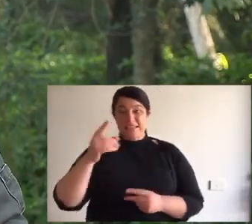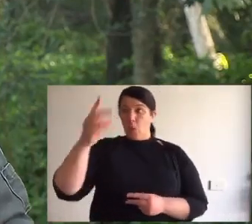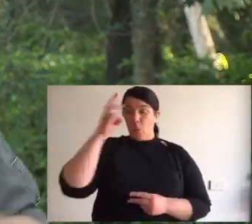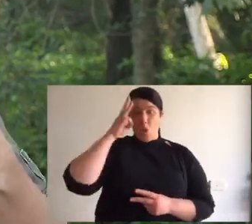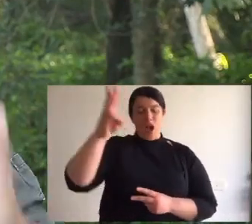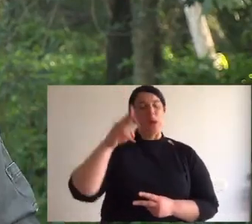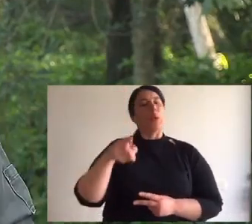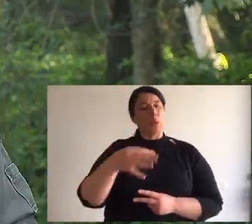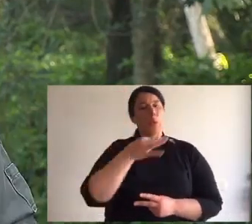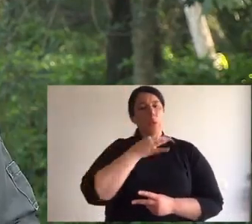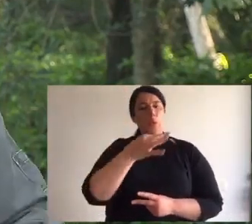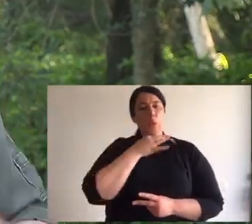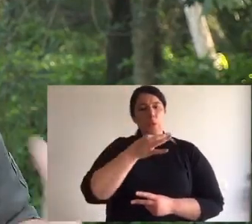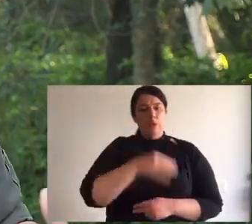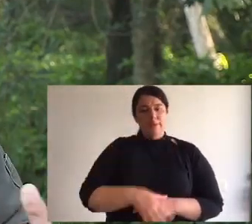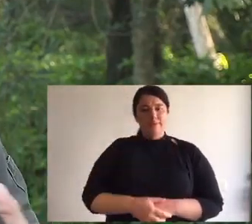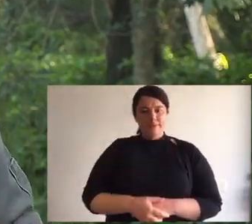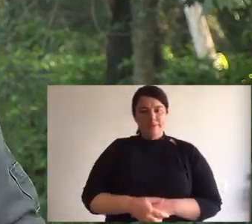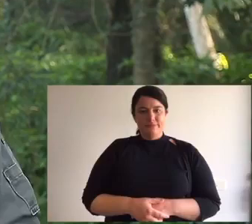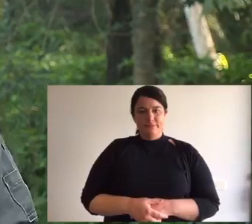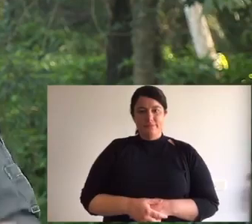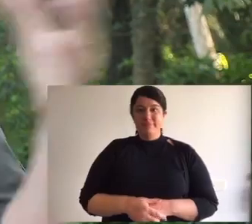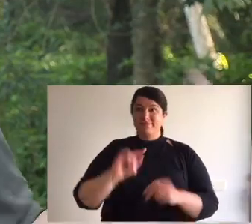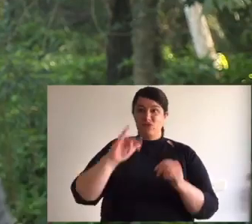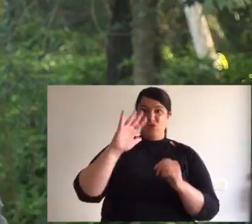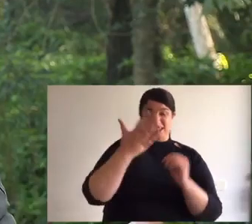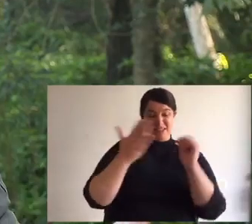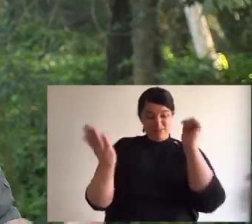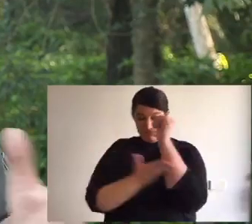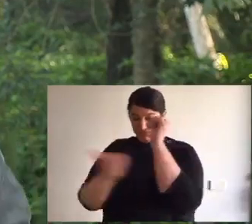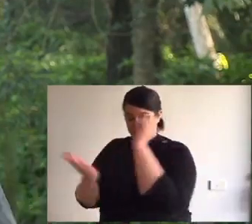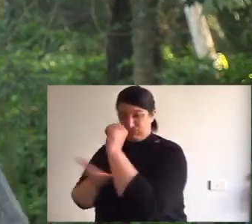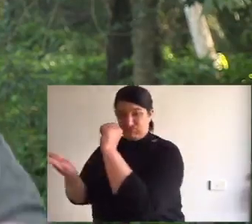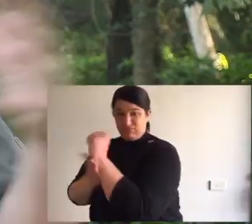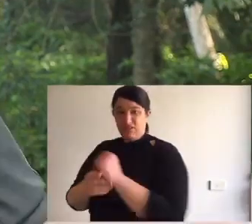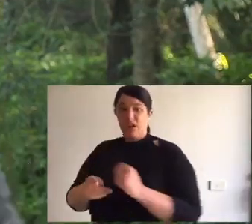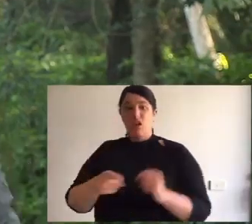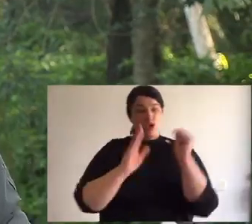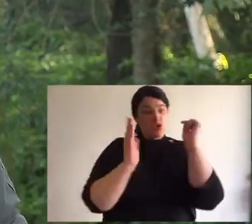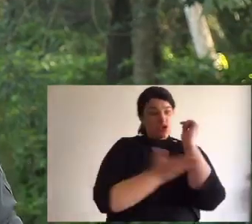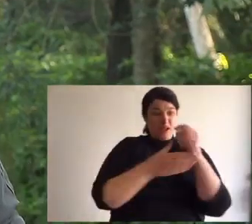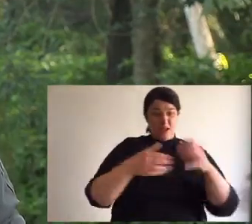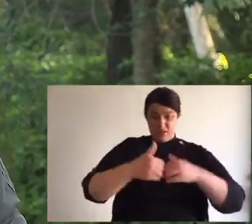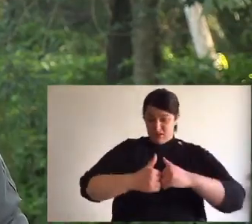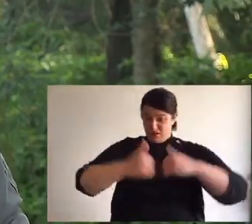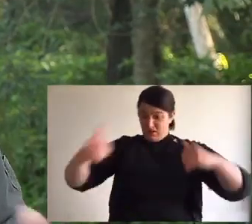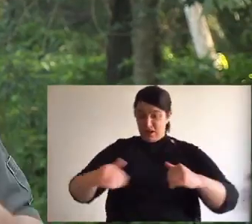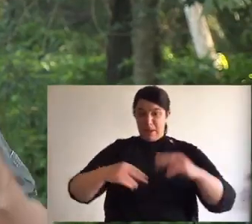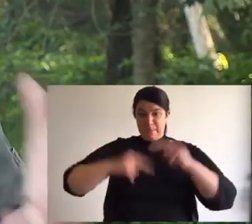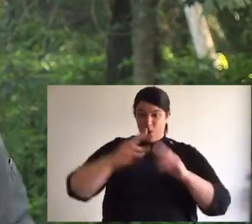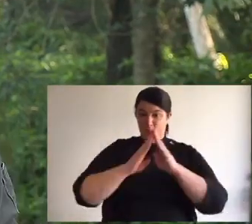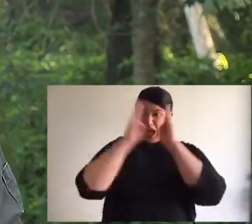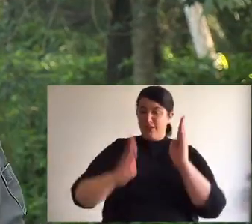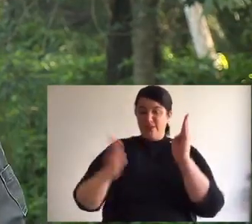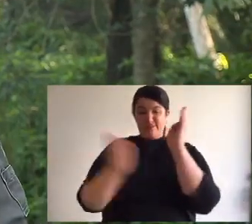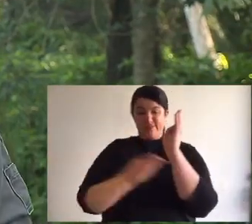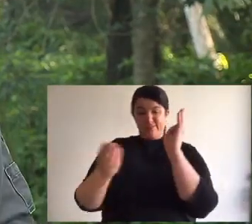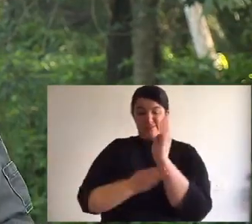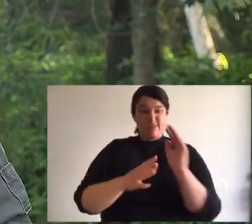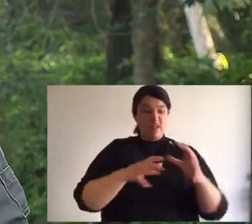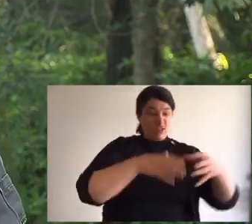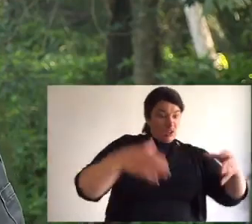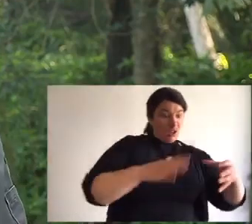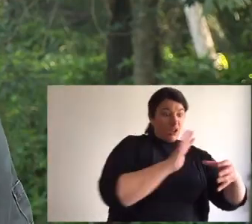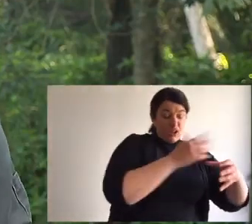cat is a real problem. Beyond that we've got habitat destruction, habitat fragmentation. We've simply got areas,